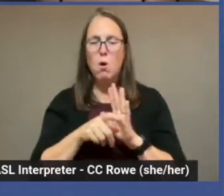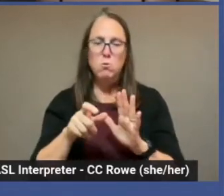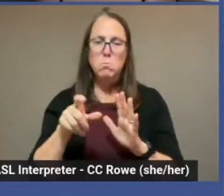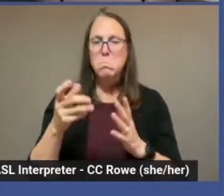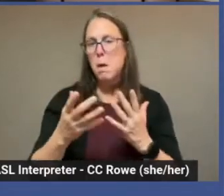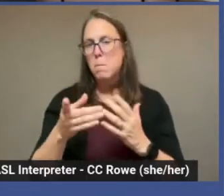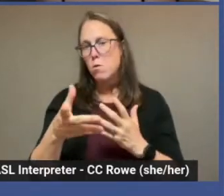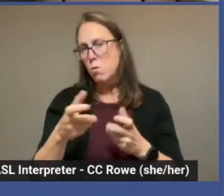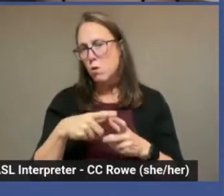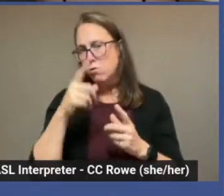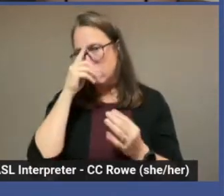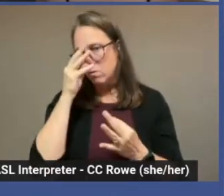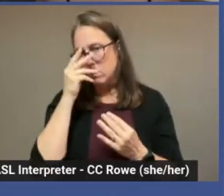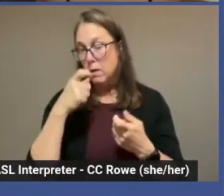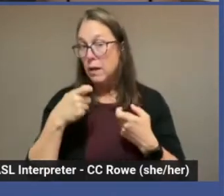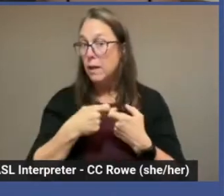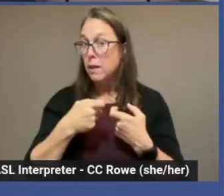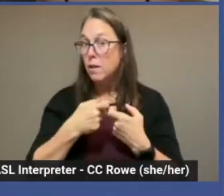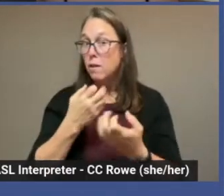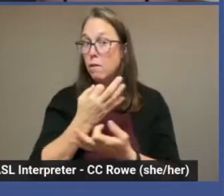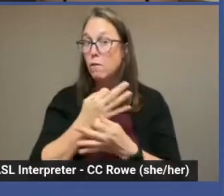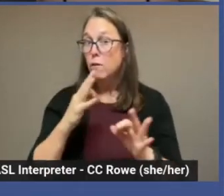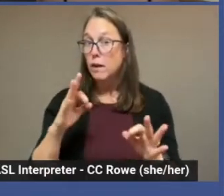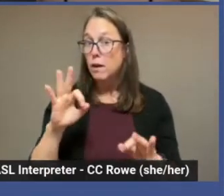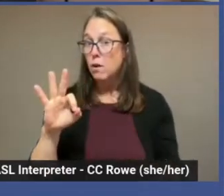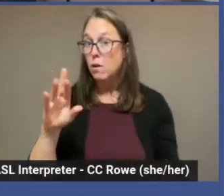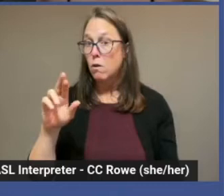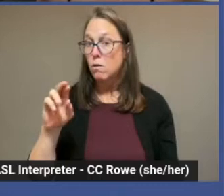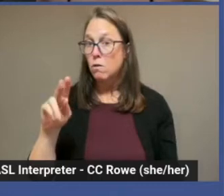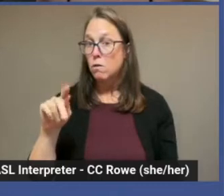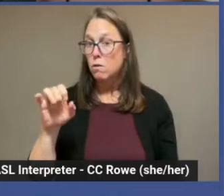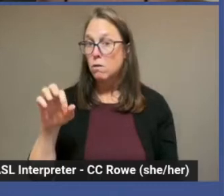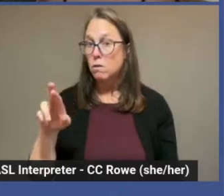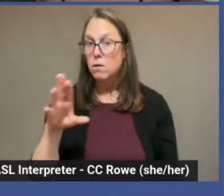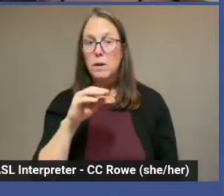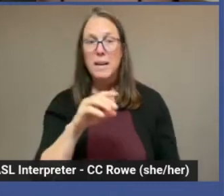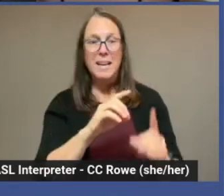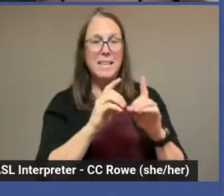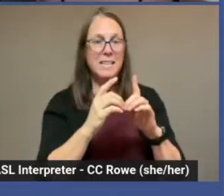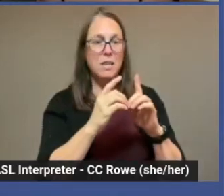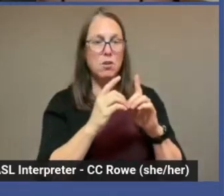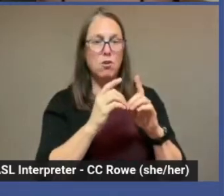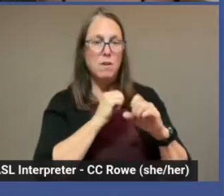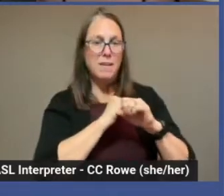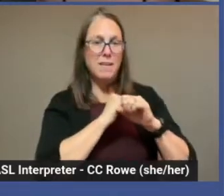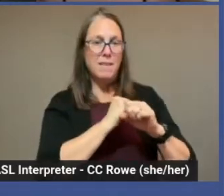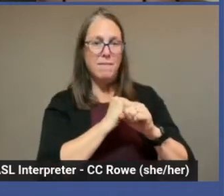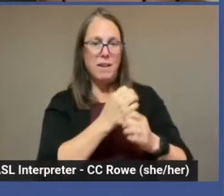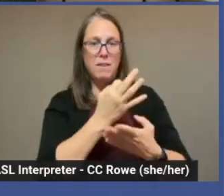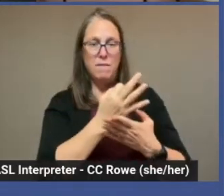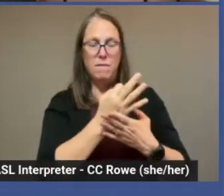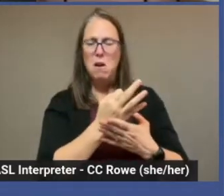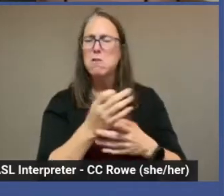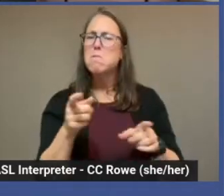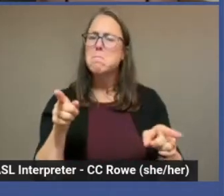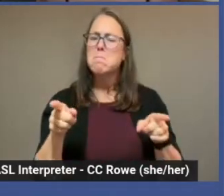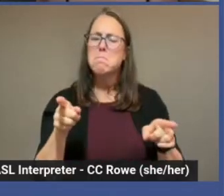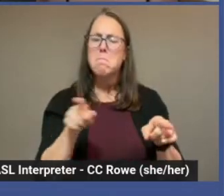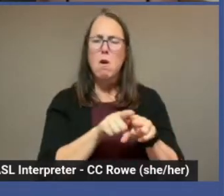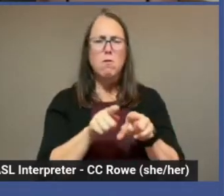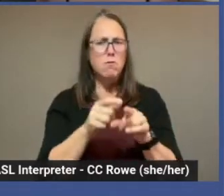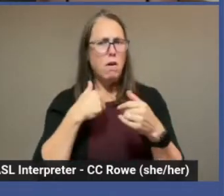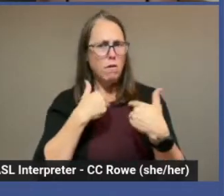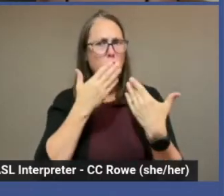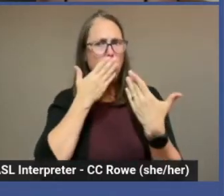The Electronic Freedom Frontier and the Digital Defense Fund also have some really great information information on